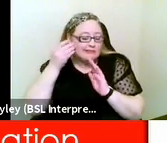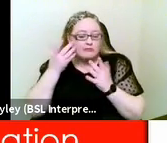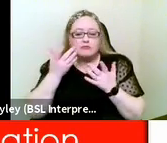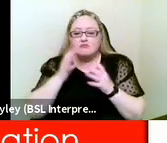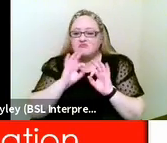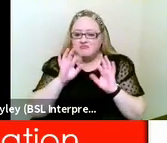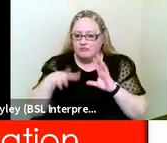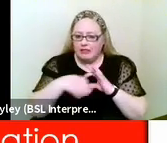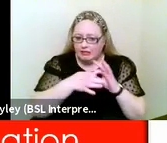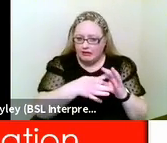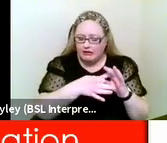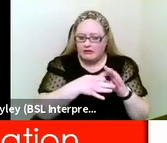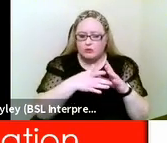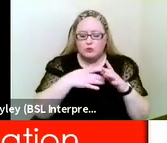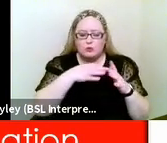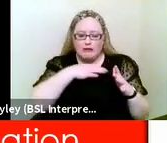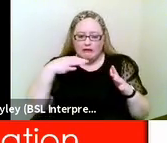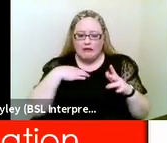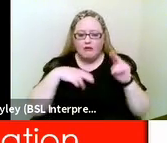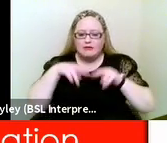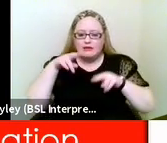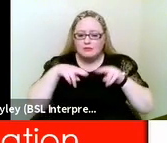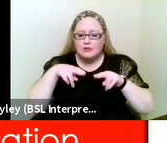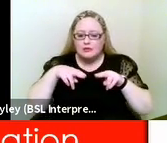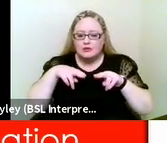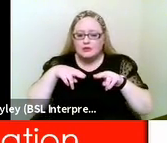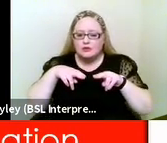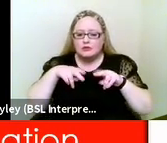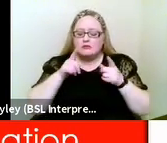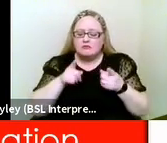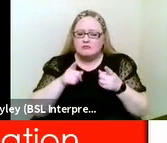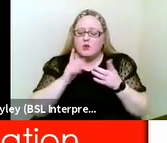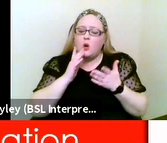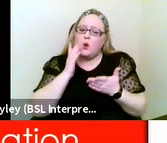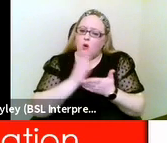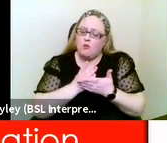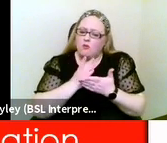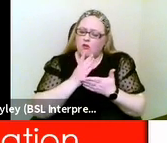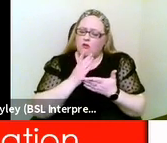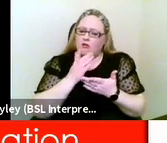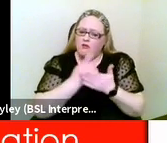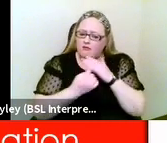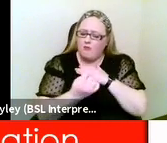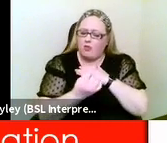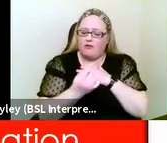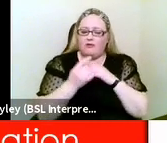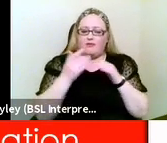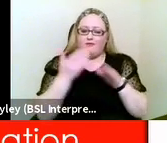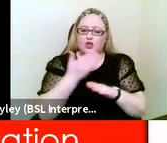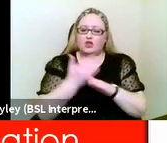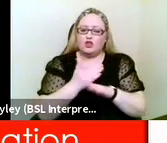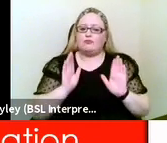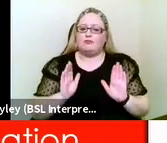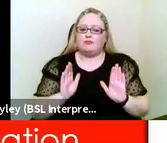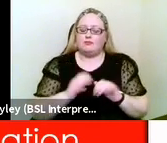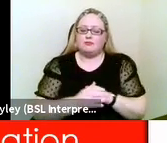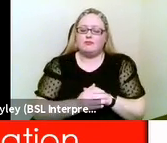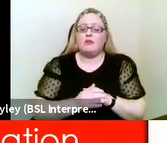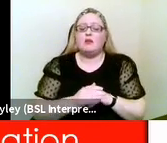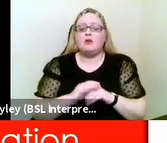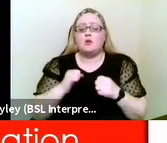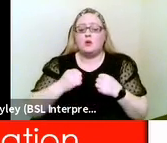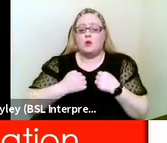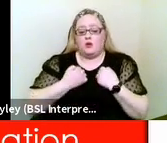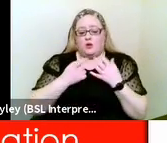to clinical assessment it purely focuses on function and so the definition we have